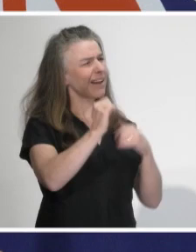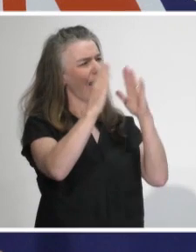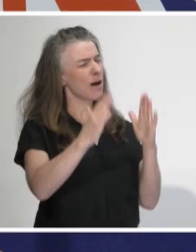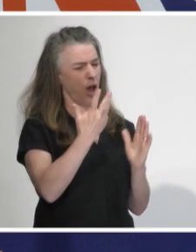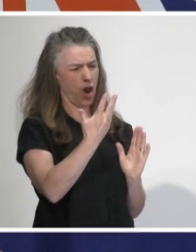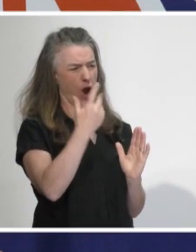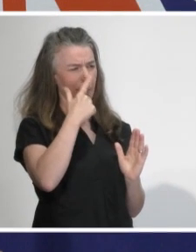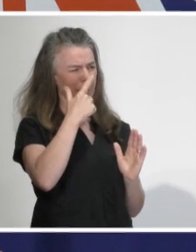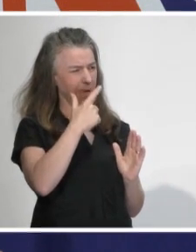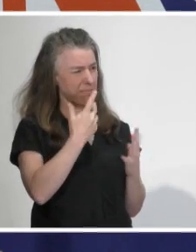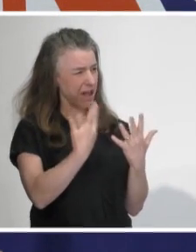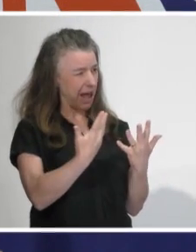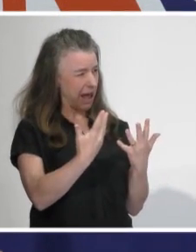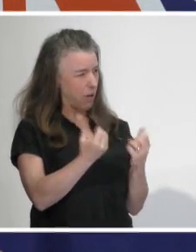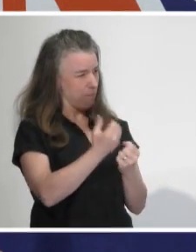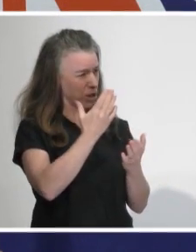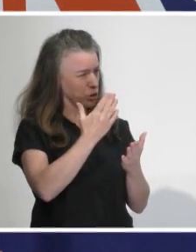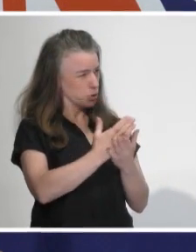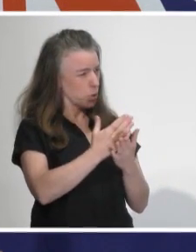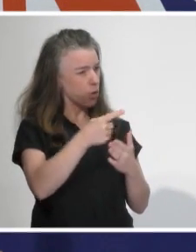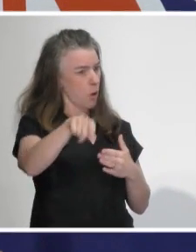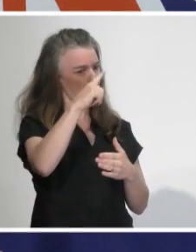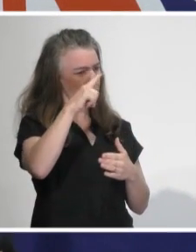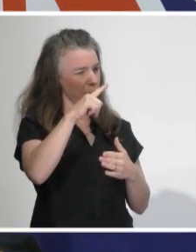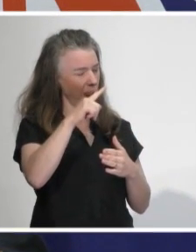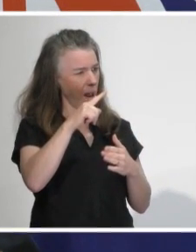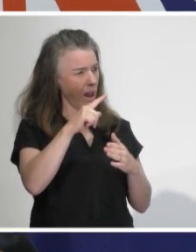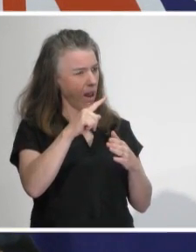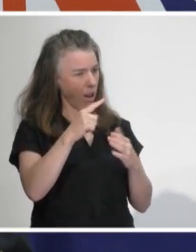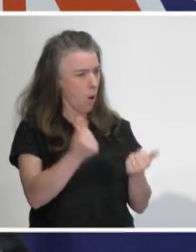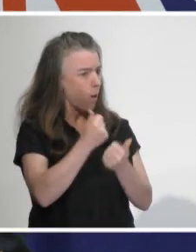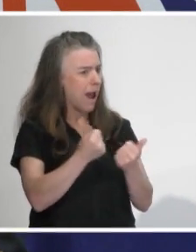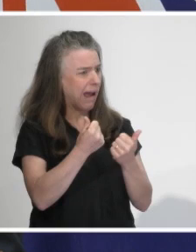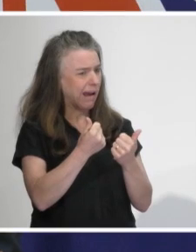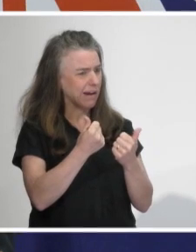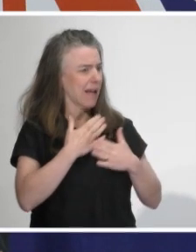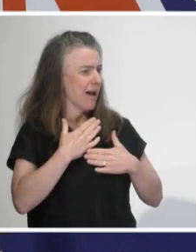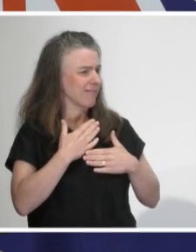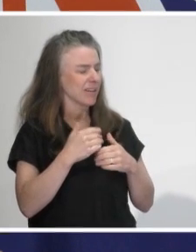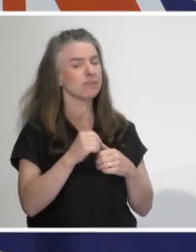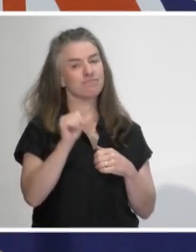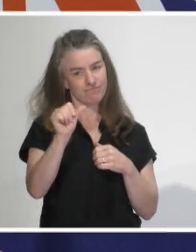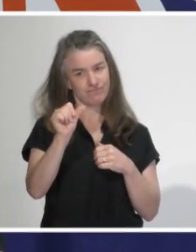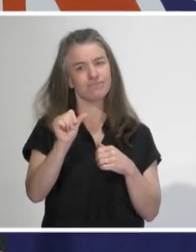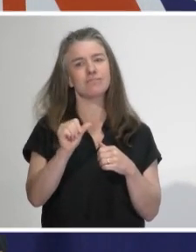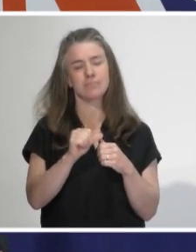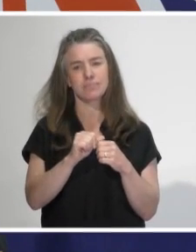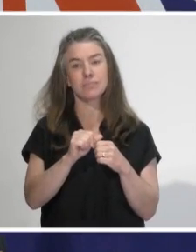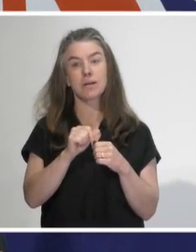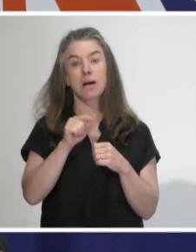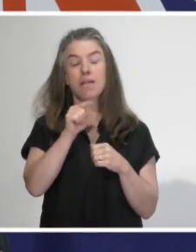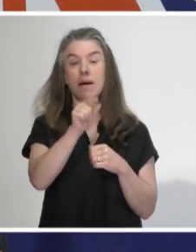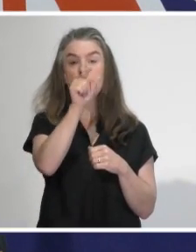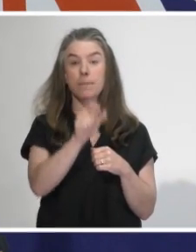around them? Proactive contact tracing for example? Yes, very active and that person, it's very clear that the